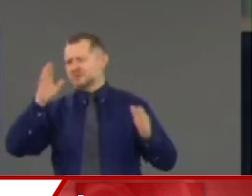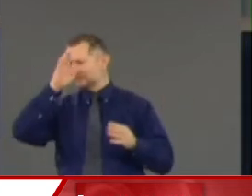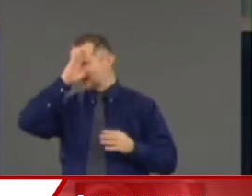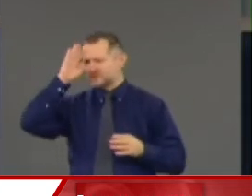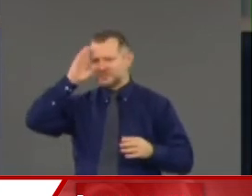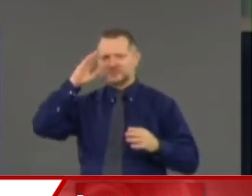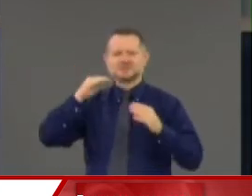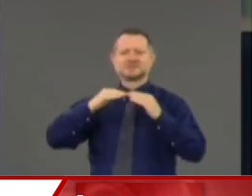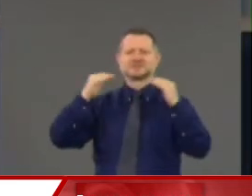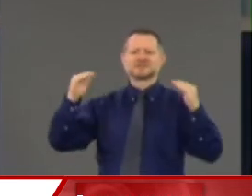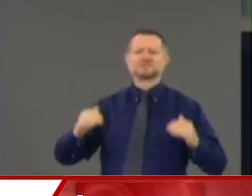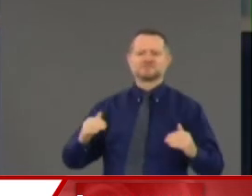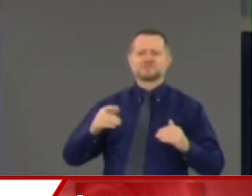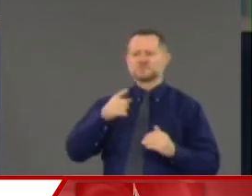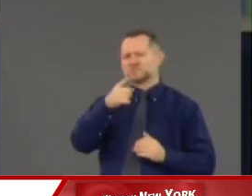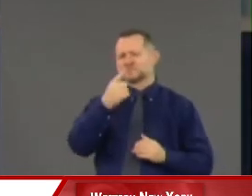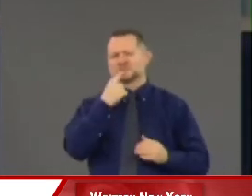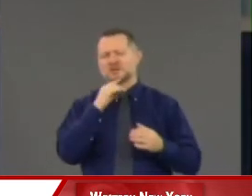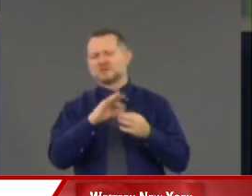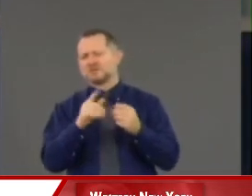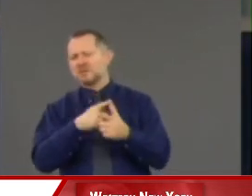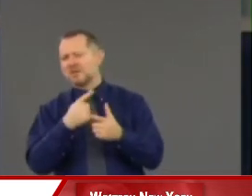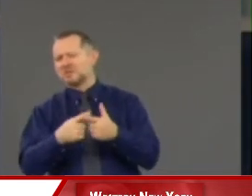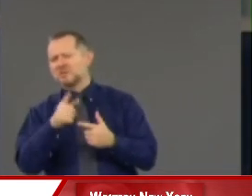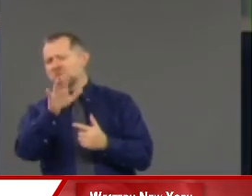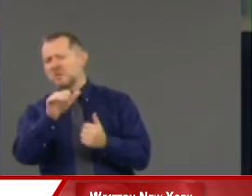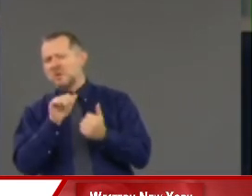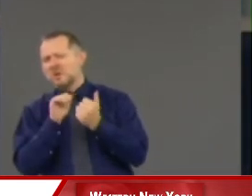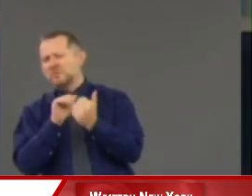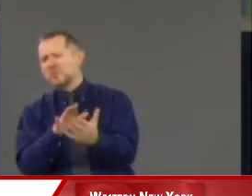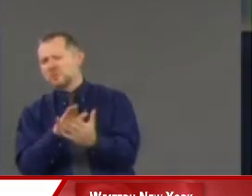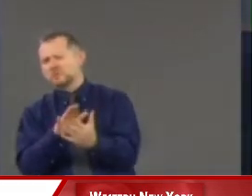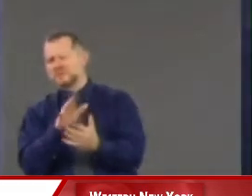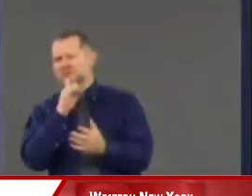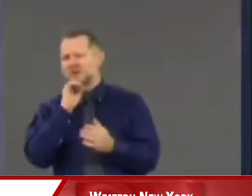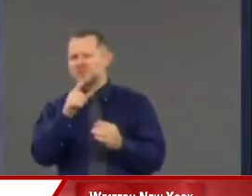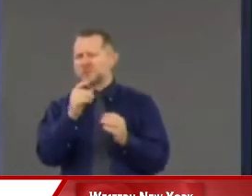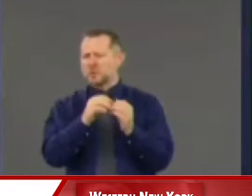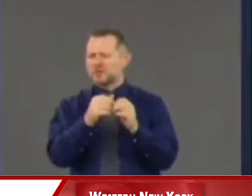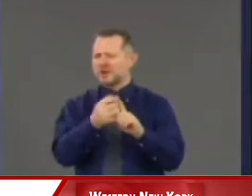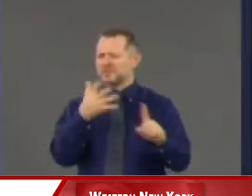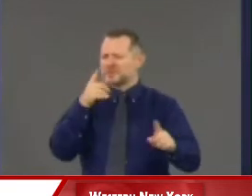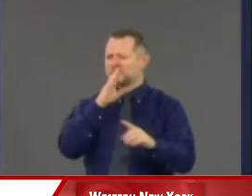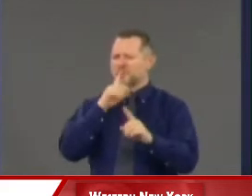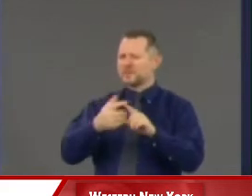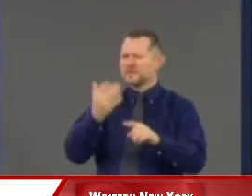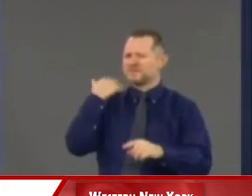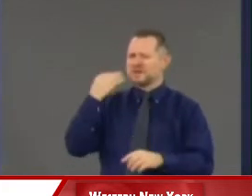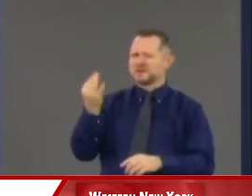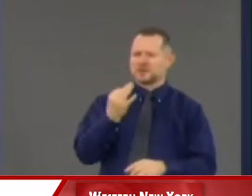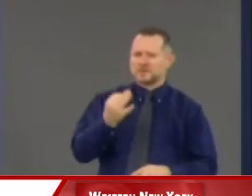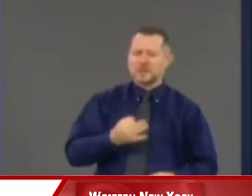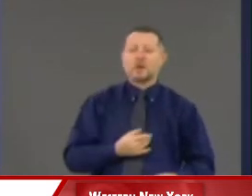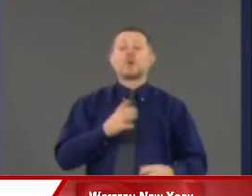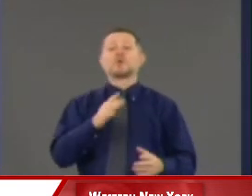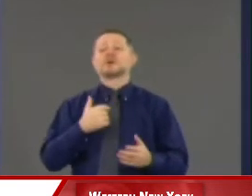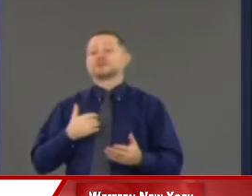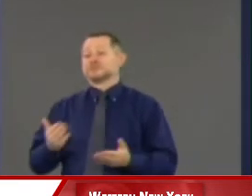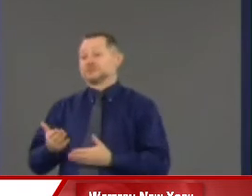surge-and-flex approach. If you can elaborate that, since we have the commissioner here. And also a follow-up on the